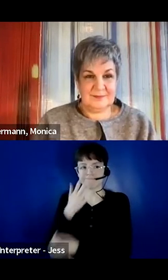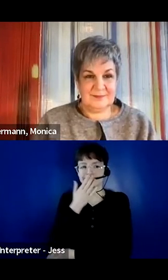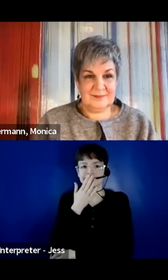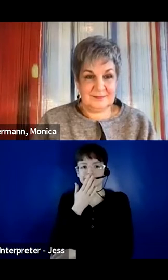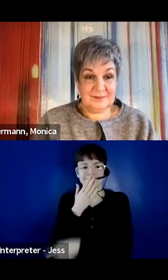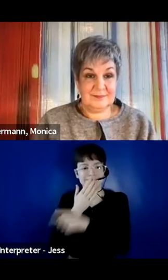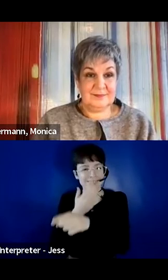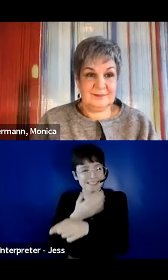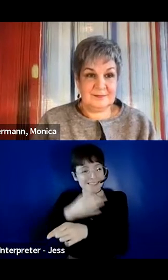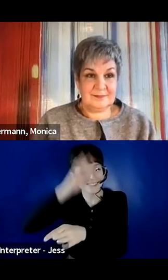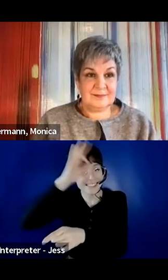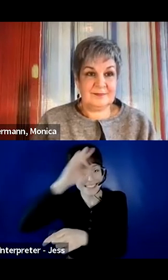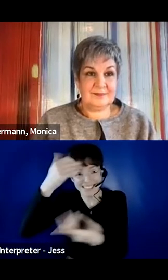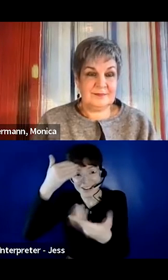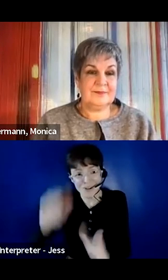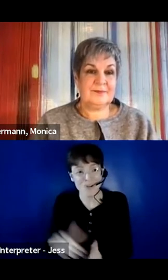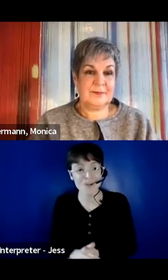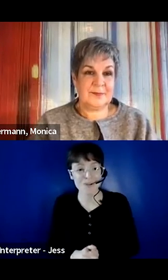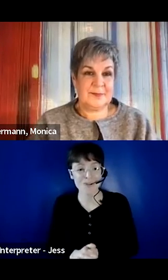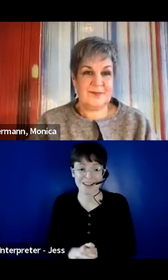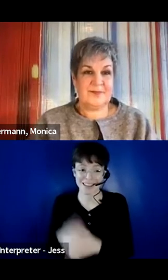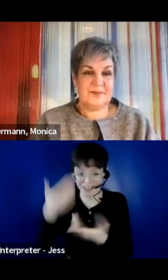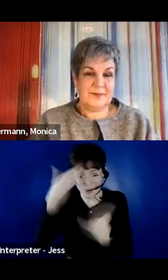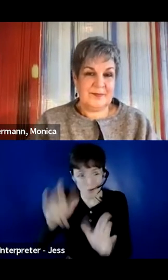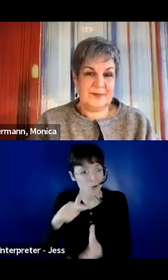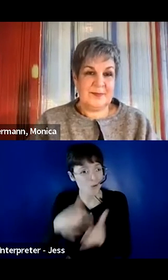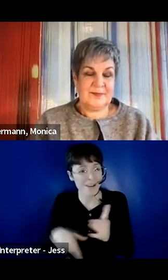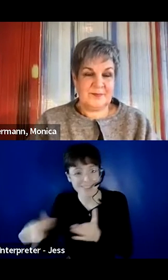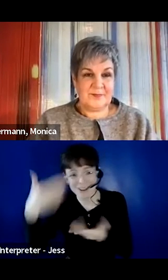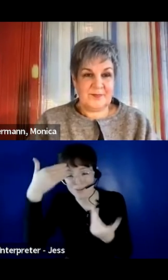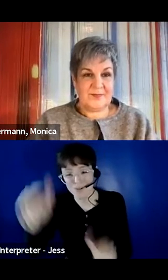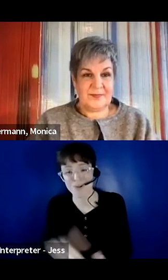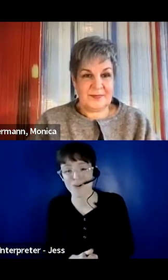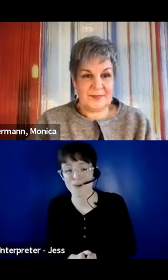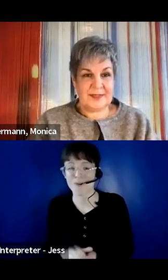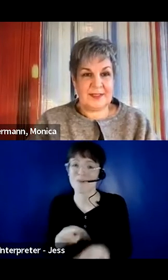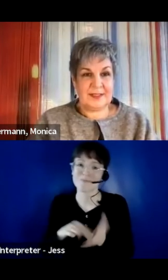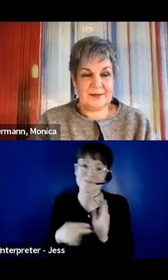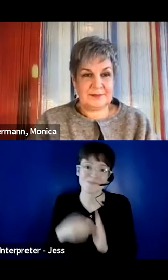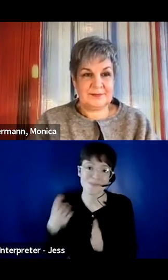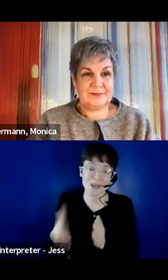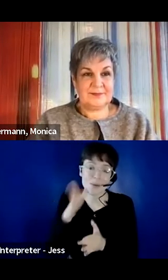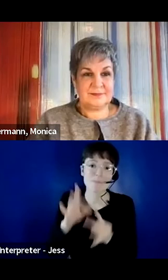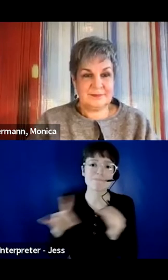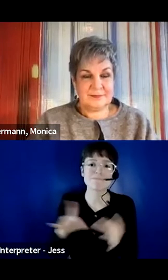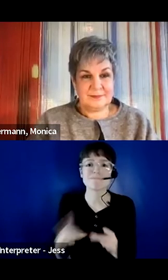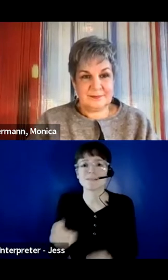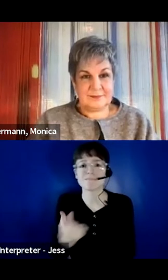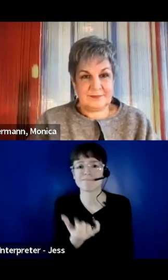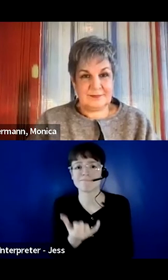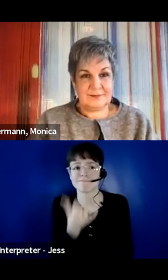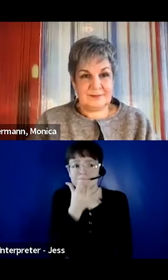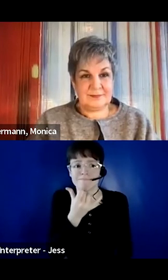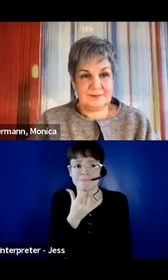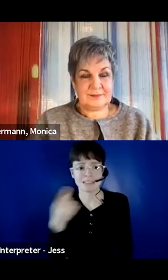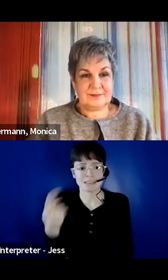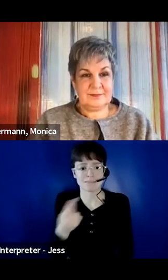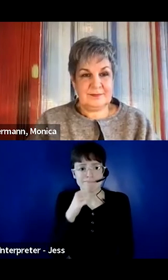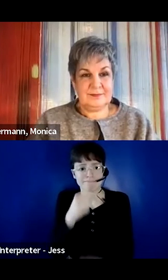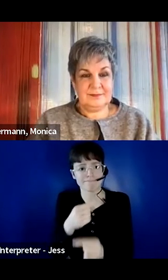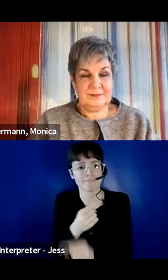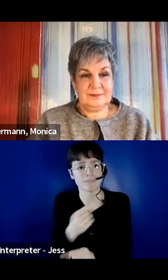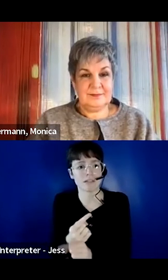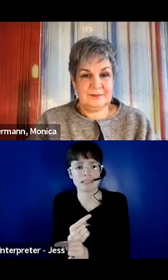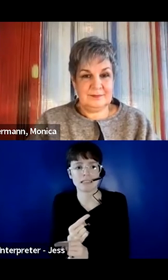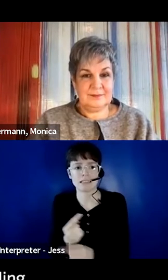don't know. So they may say something that could be wrong or inappropriate, but you allow for that to happen and